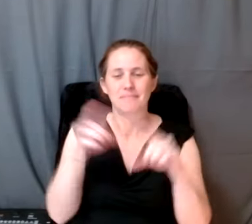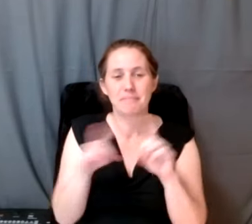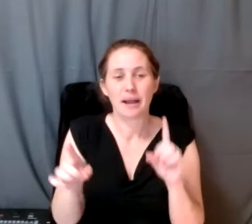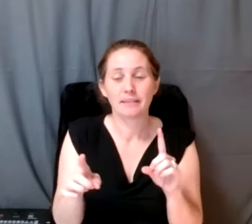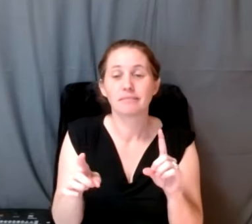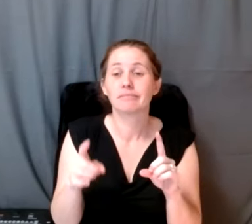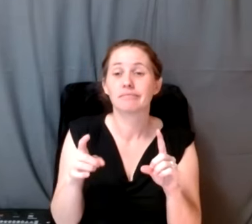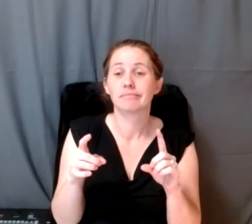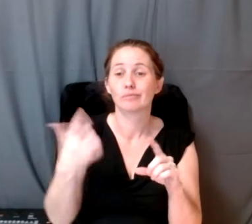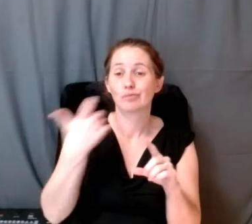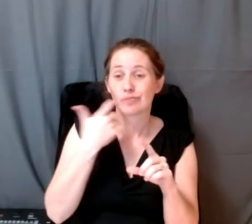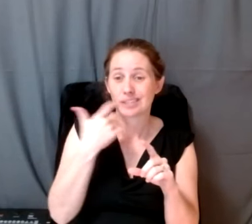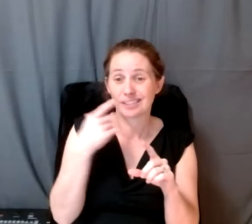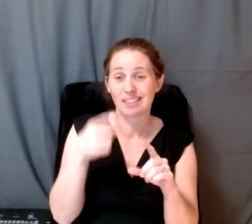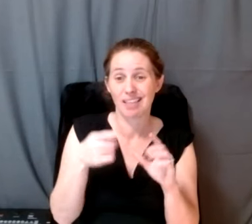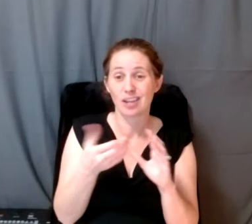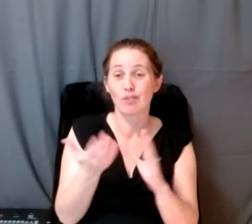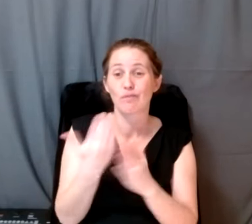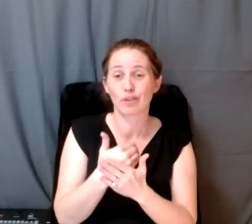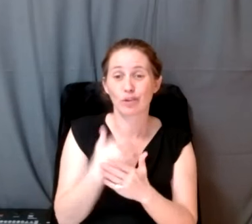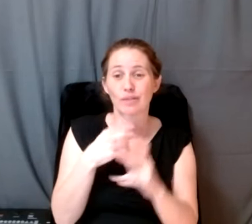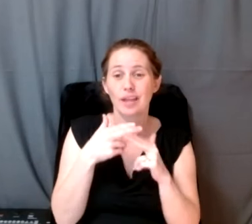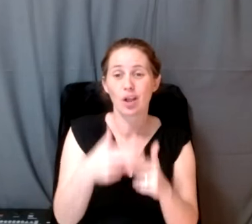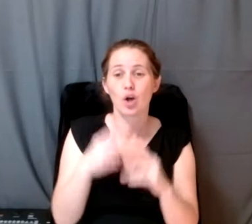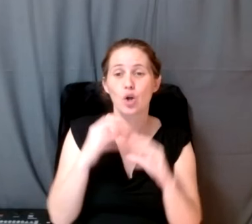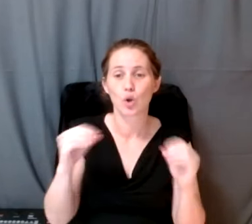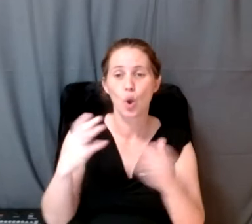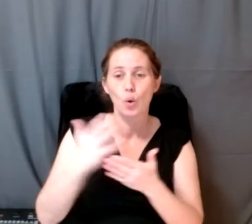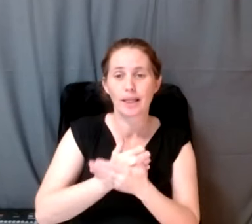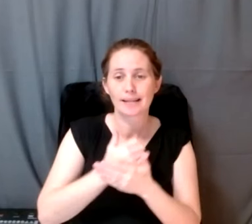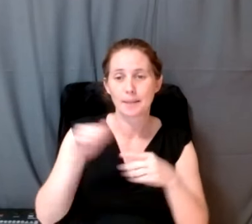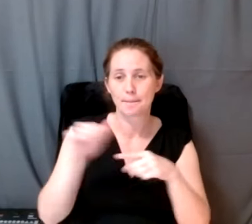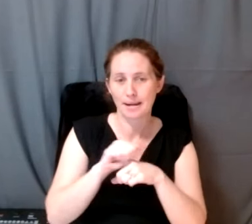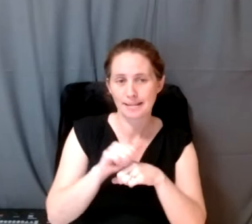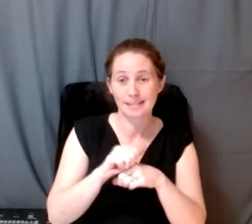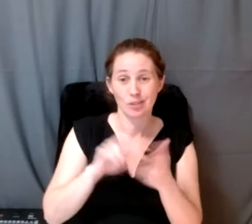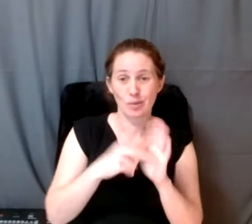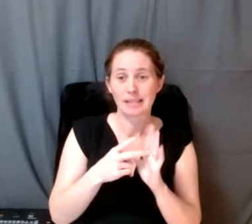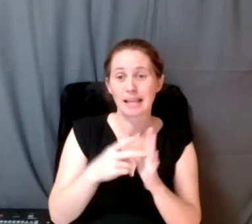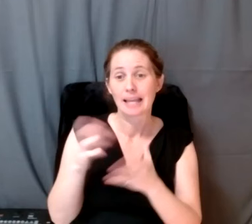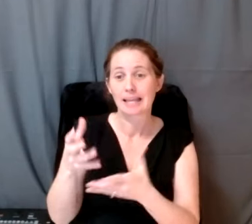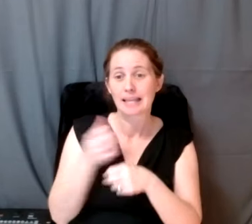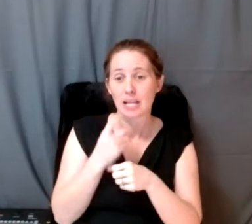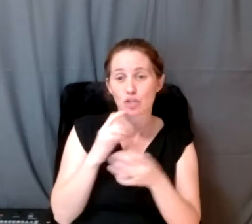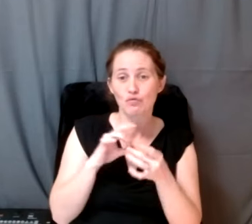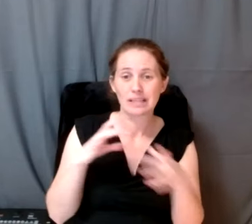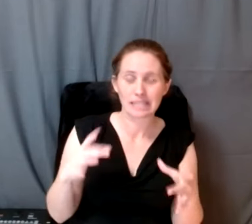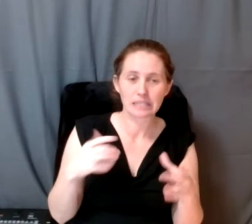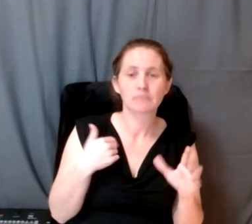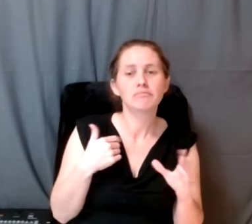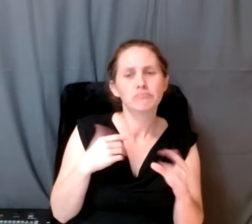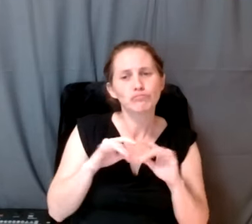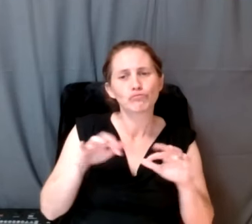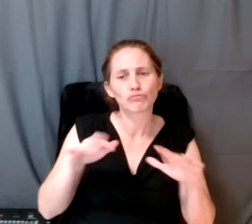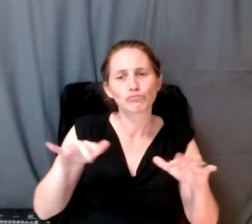recently did a review of what they call no collection practices because things like catch and release have been catching on with